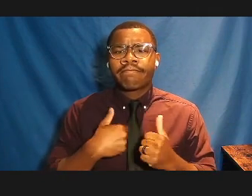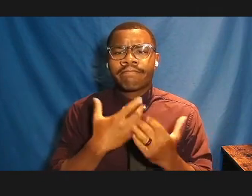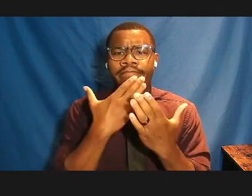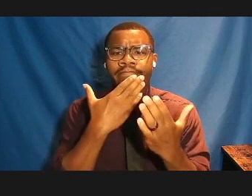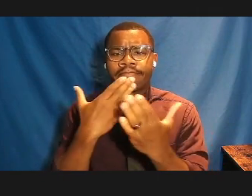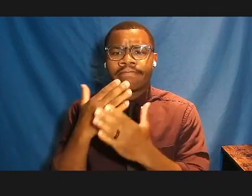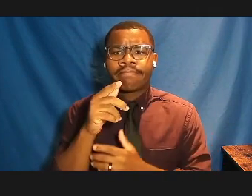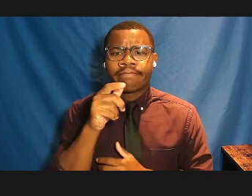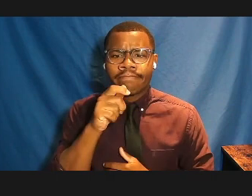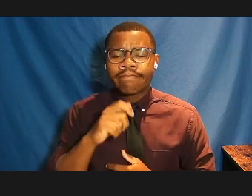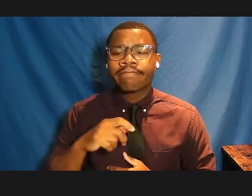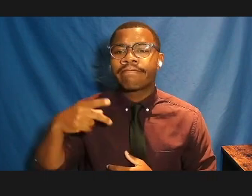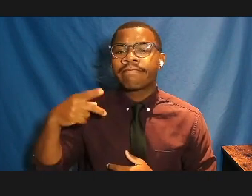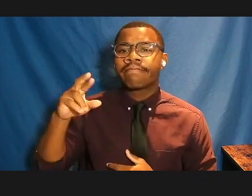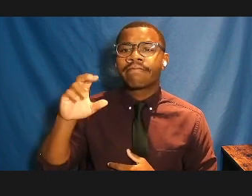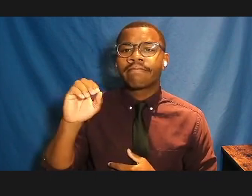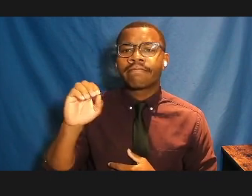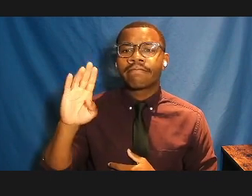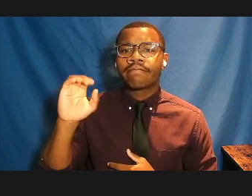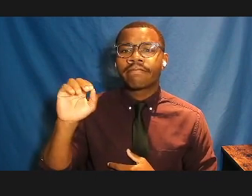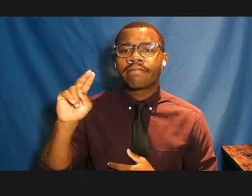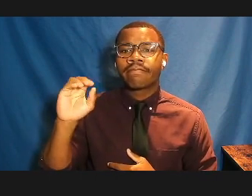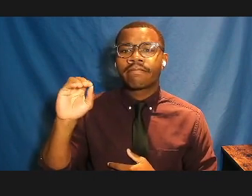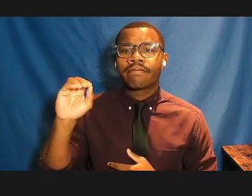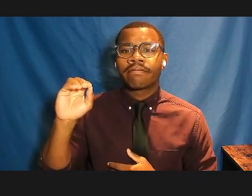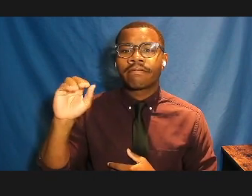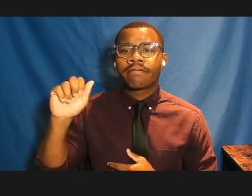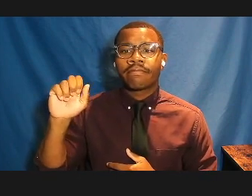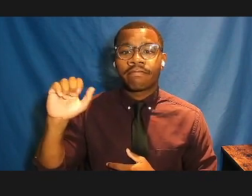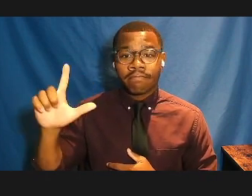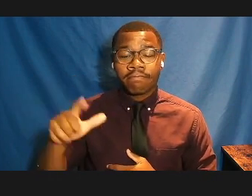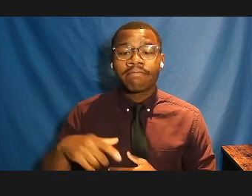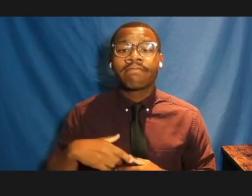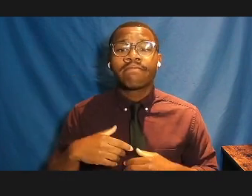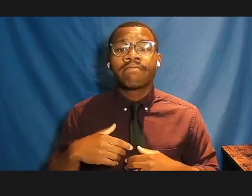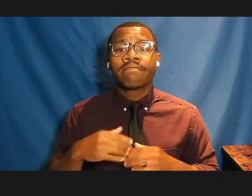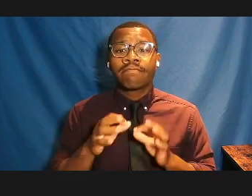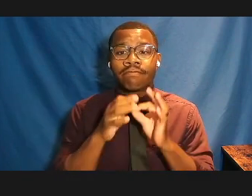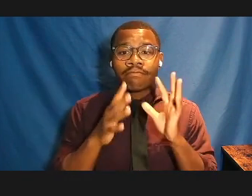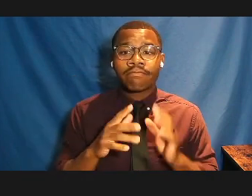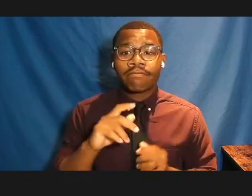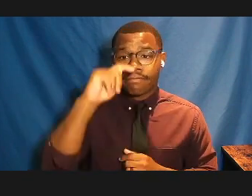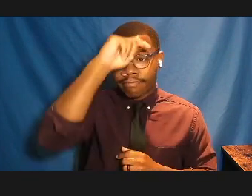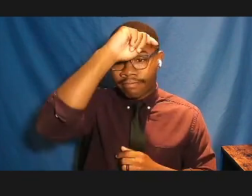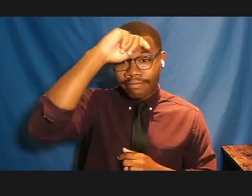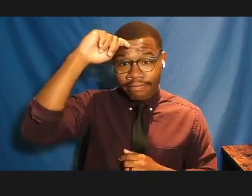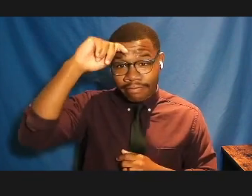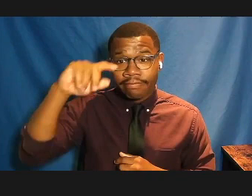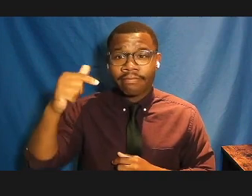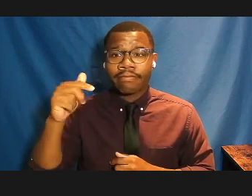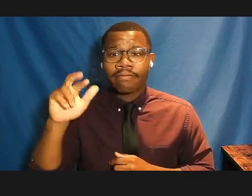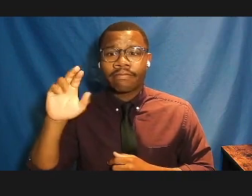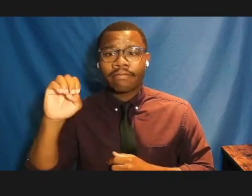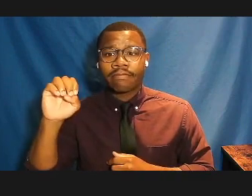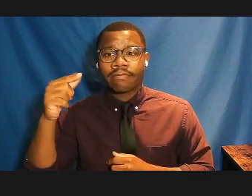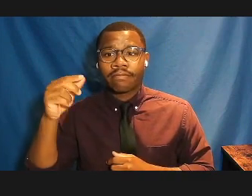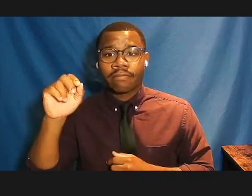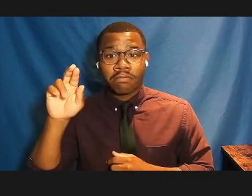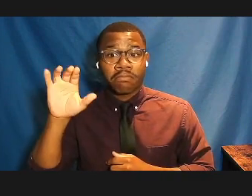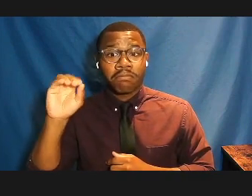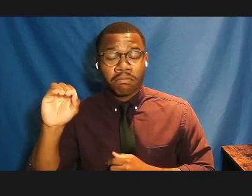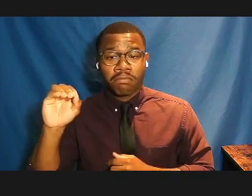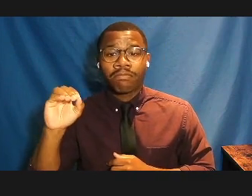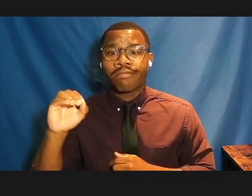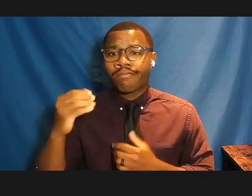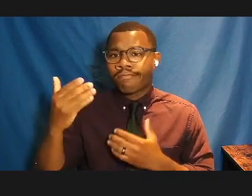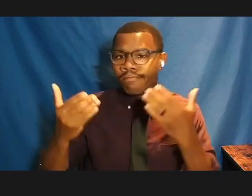interpreters, Gregory Nieto and Tim Mills, and thanks as well to the National Captioning Institute